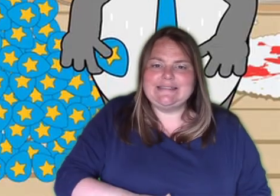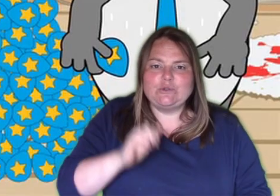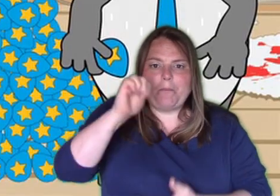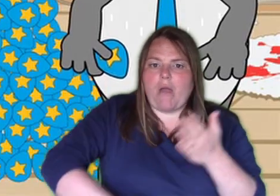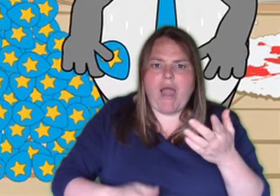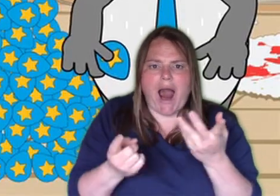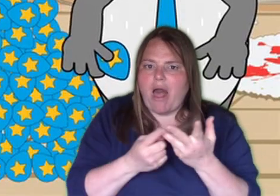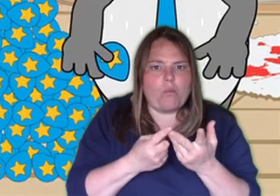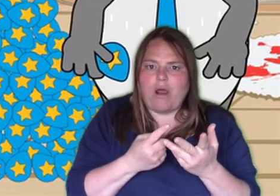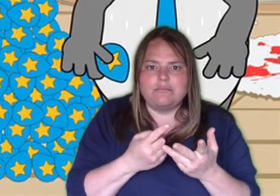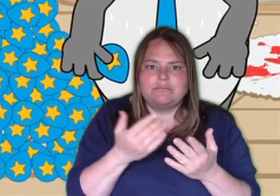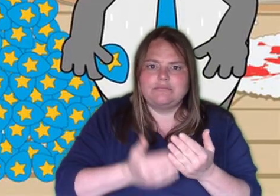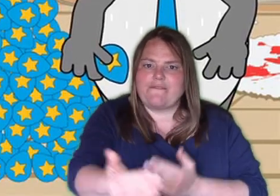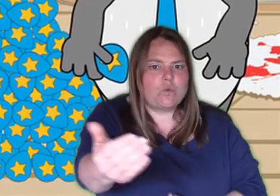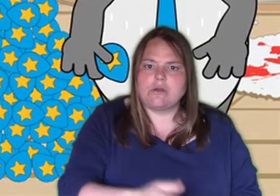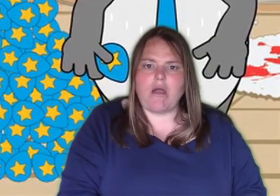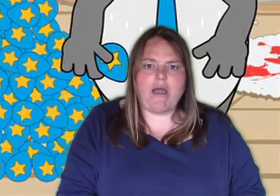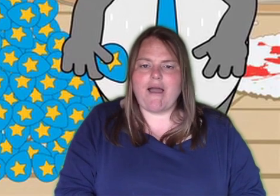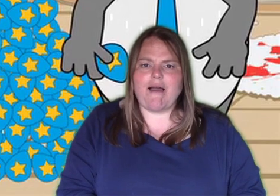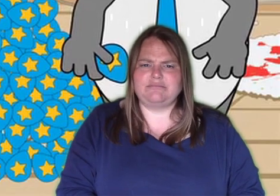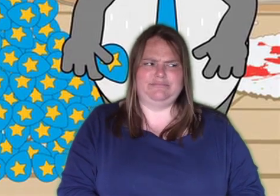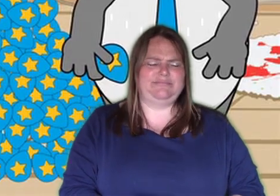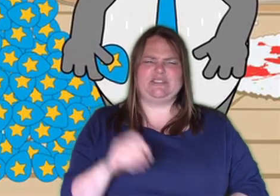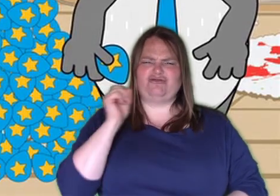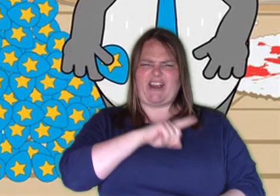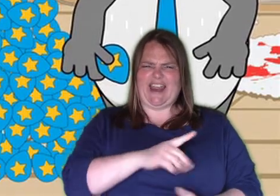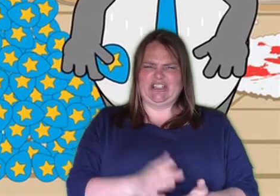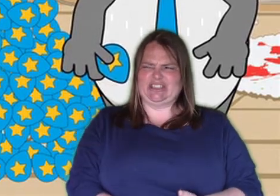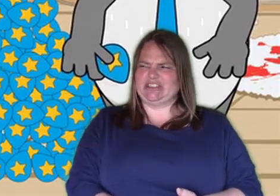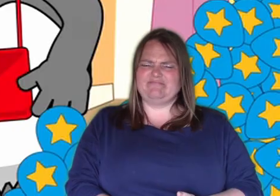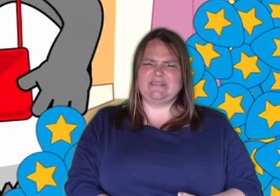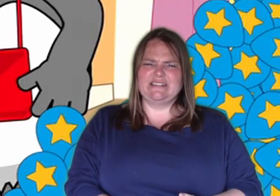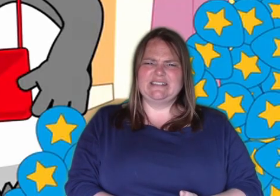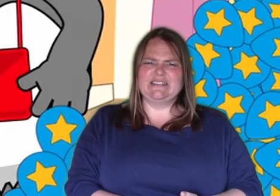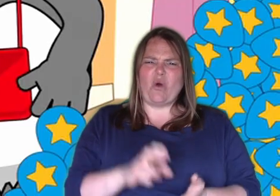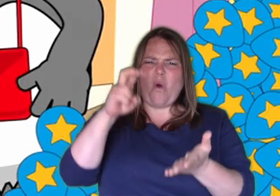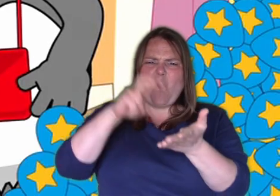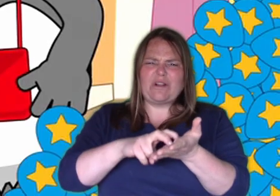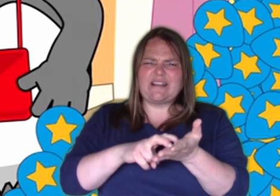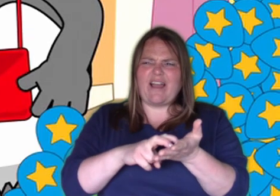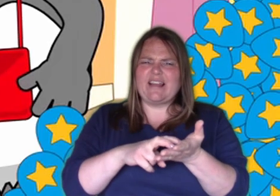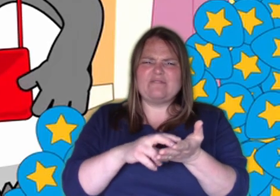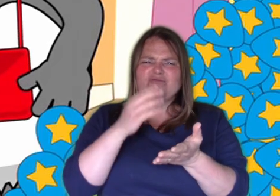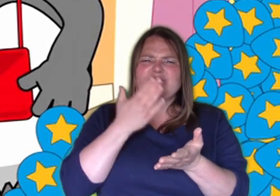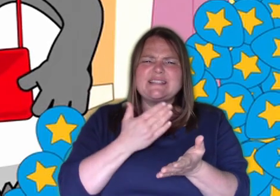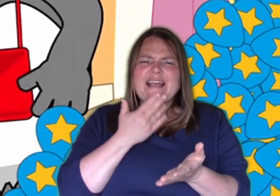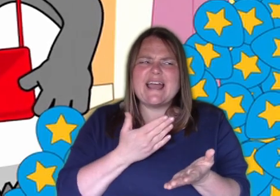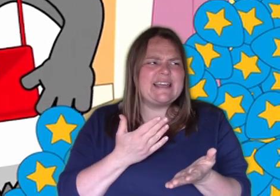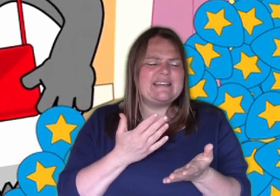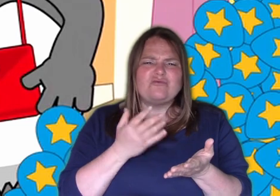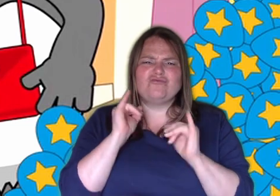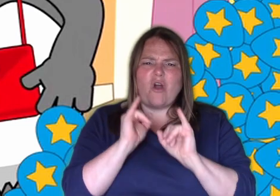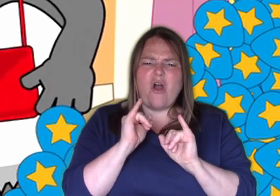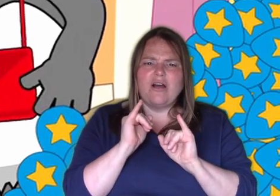very unusual. They don't seem to have got Milo's order quite right. You still don't look very happy, Milo.